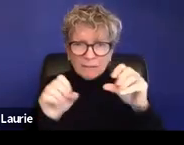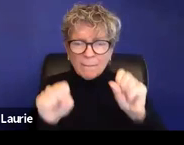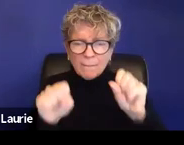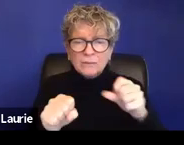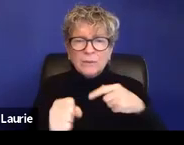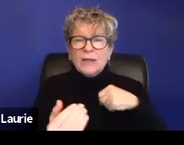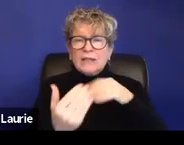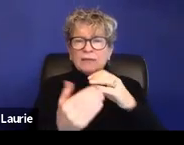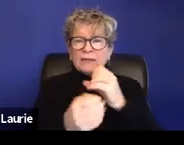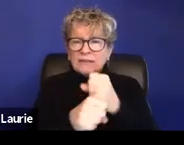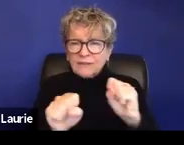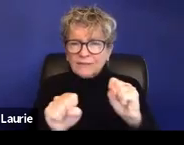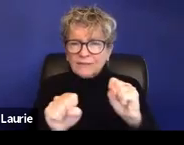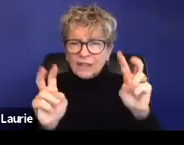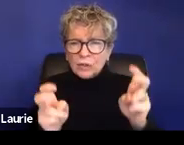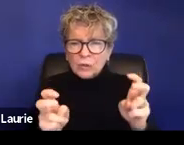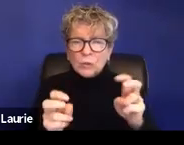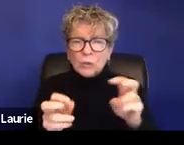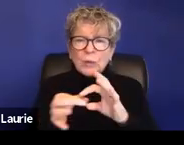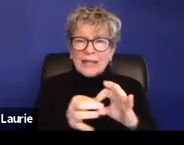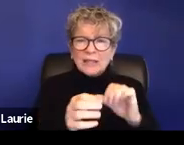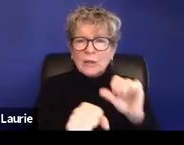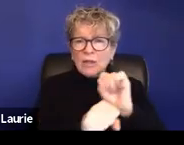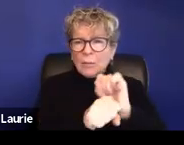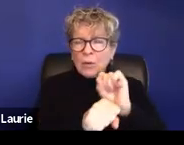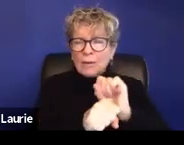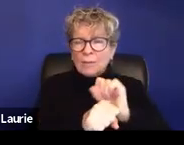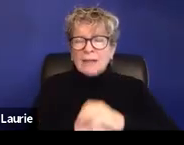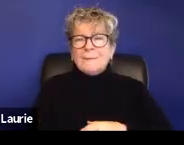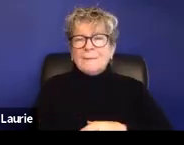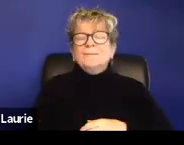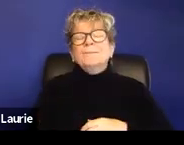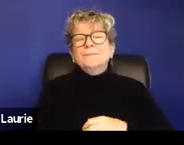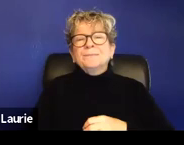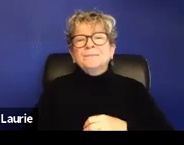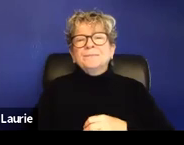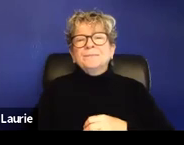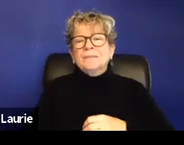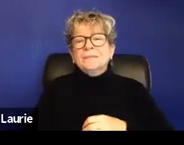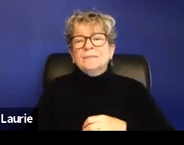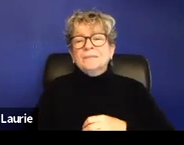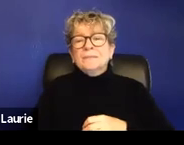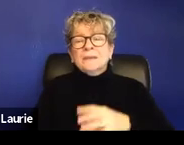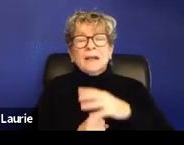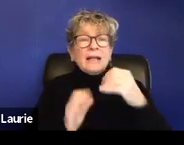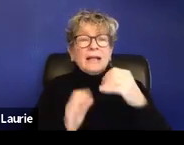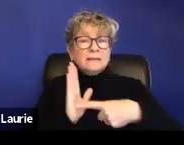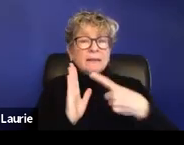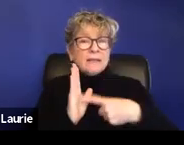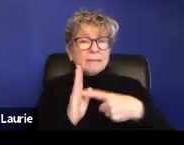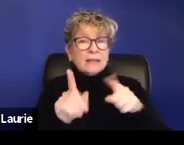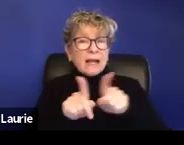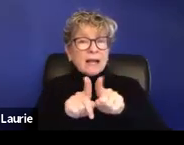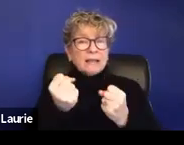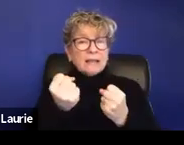security issues related to employment. Um, and, uh, in some cases as an advocate